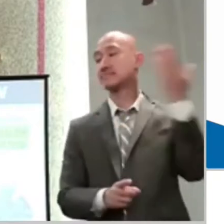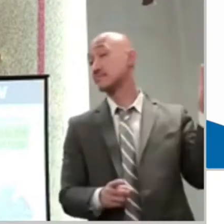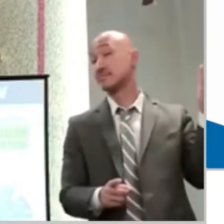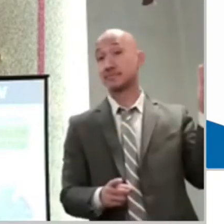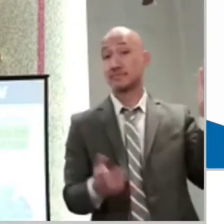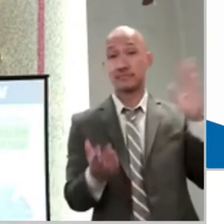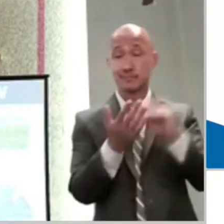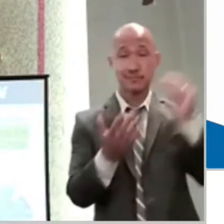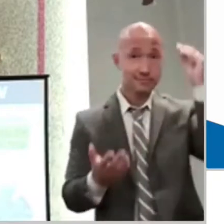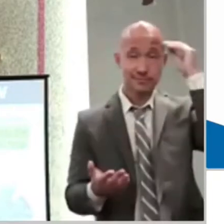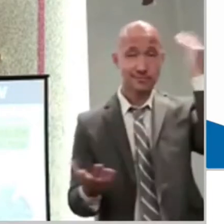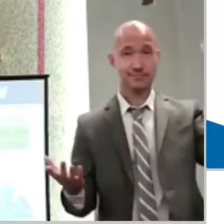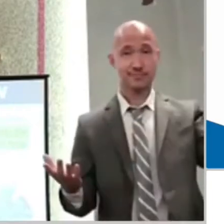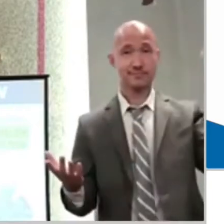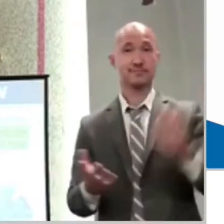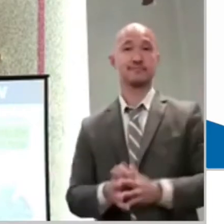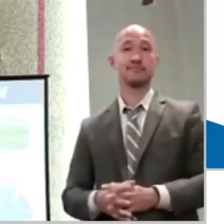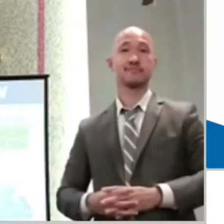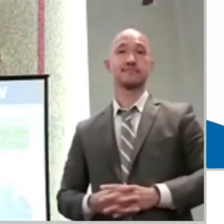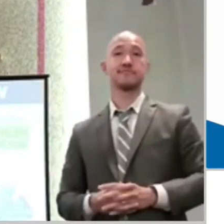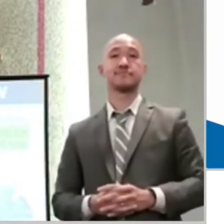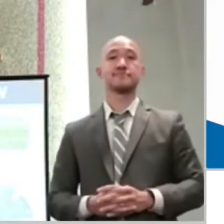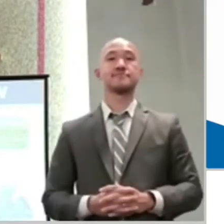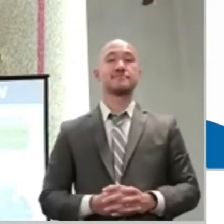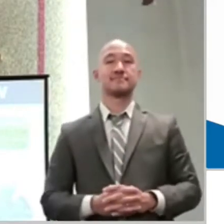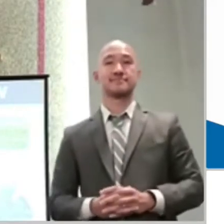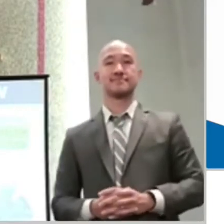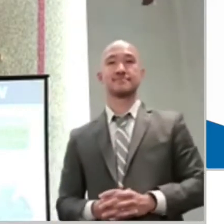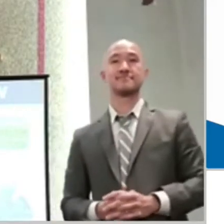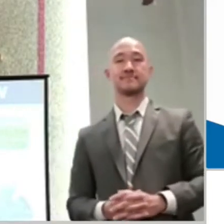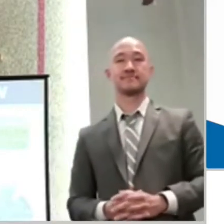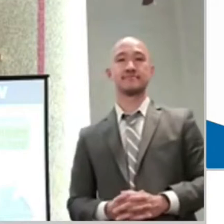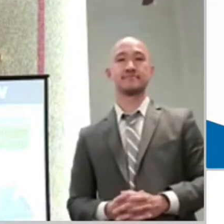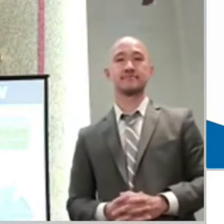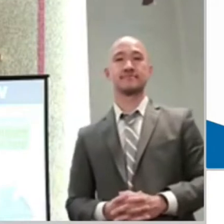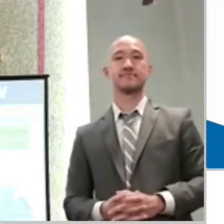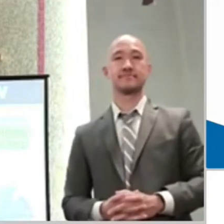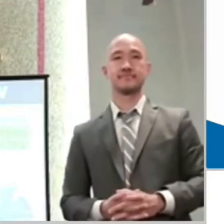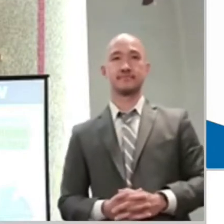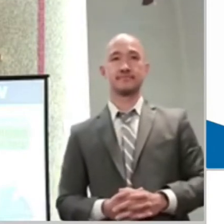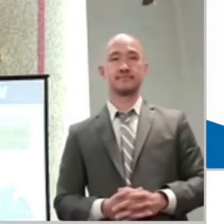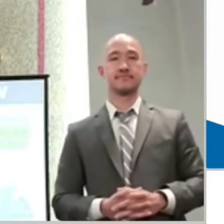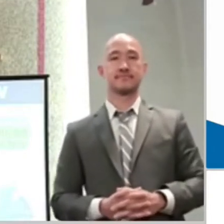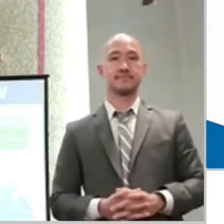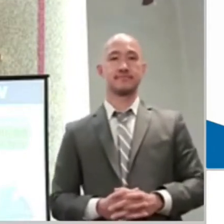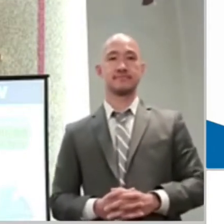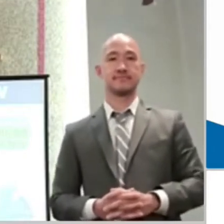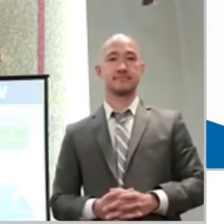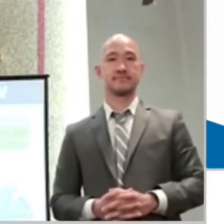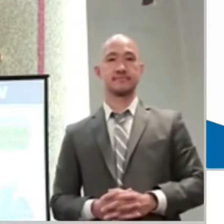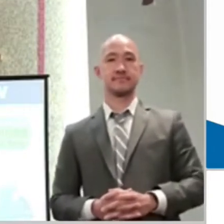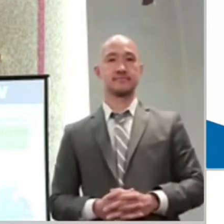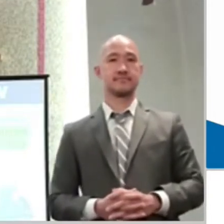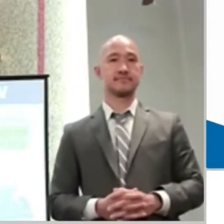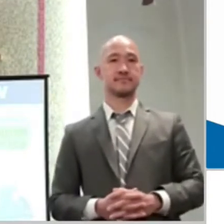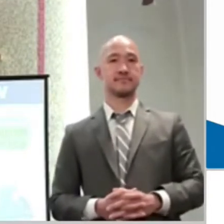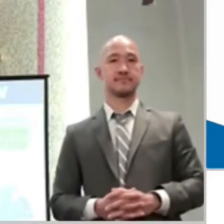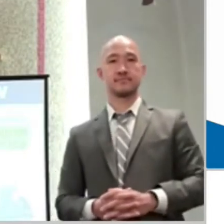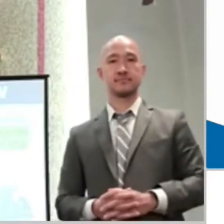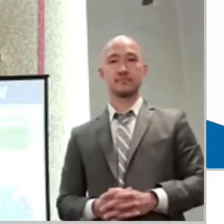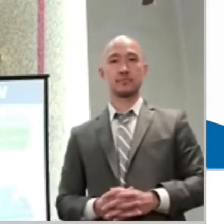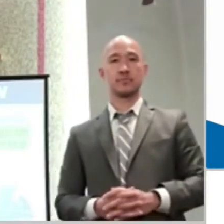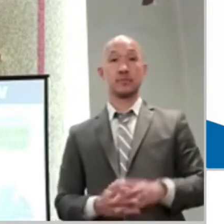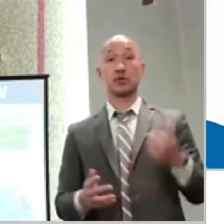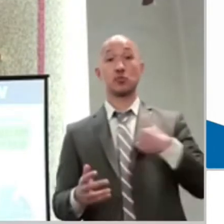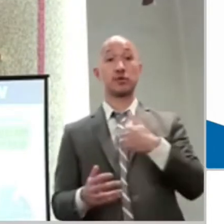Because that's the point. And I think after you see what happens here, that that's what Jesus and the